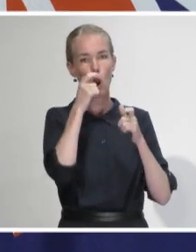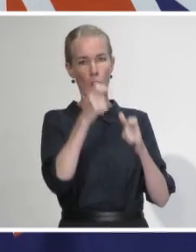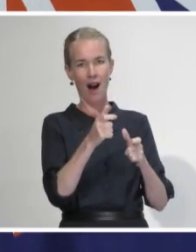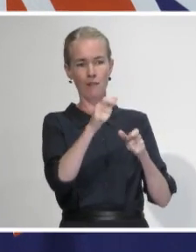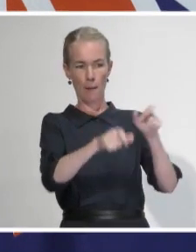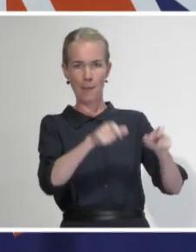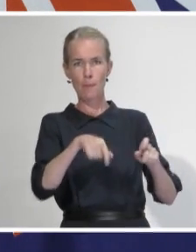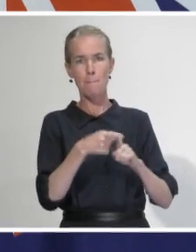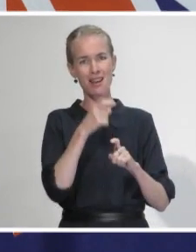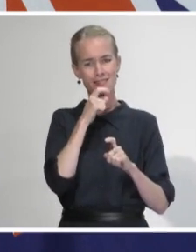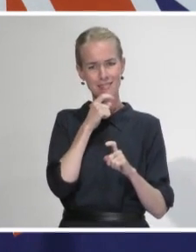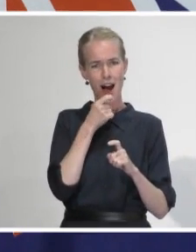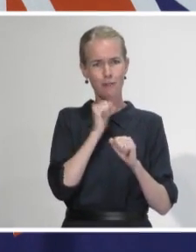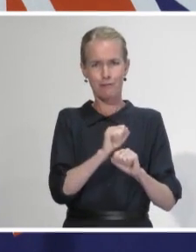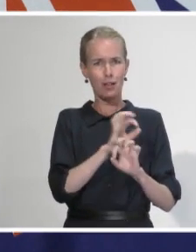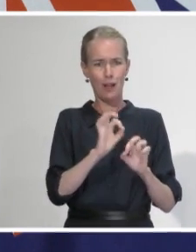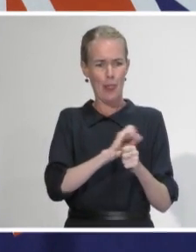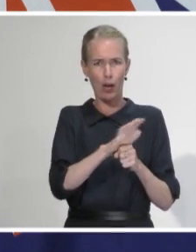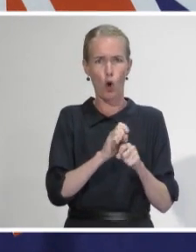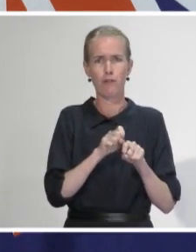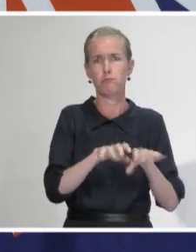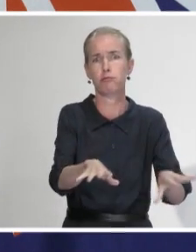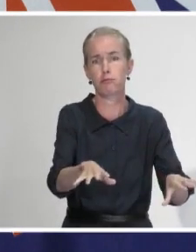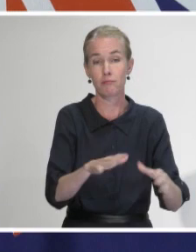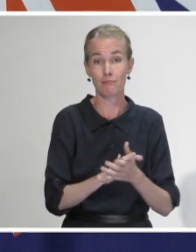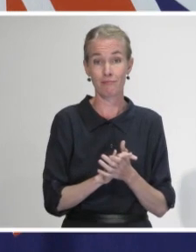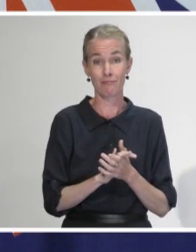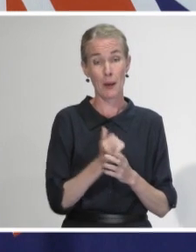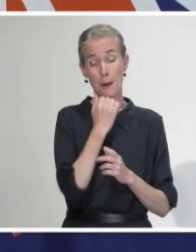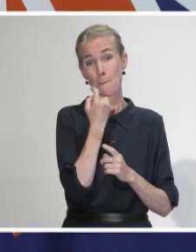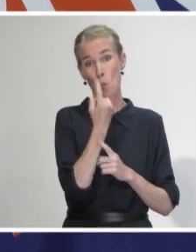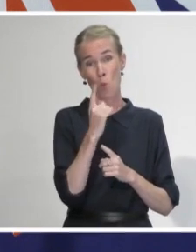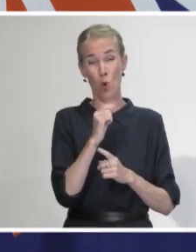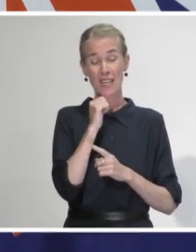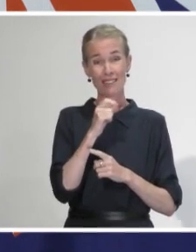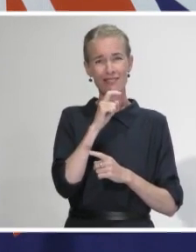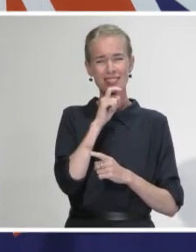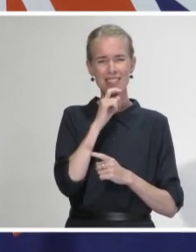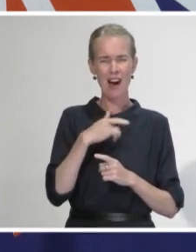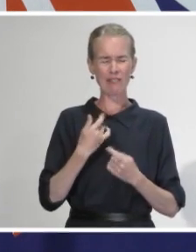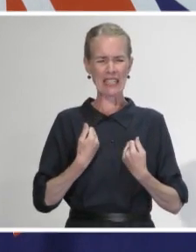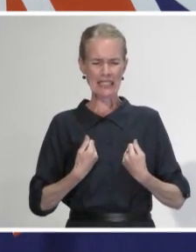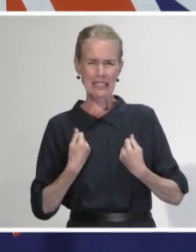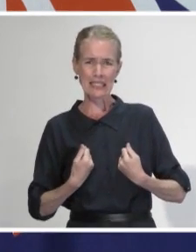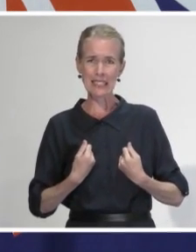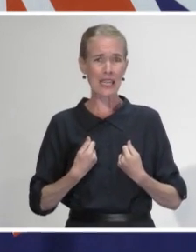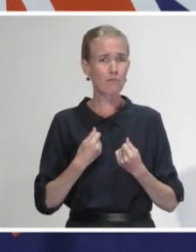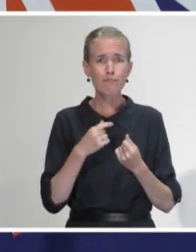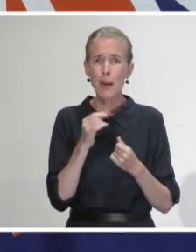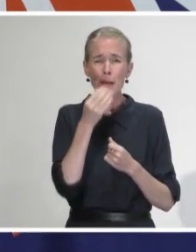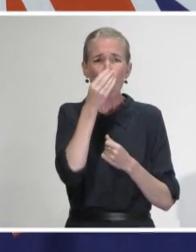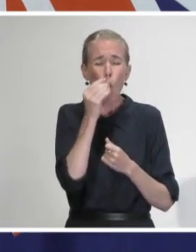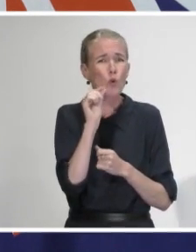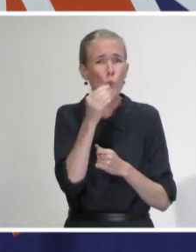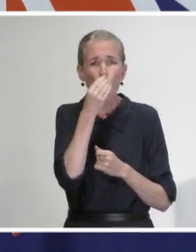And most important here, of course, is that any staff who are unwell, even with any mild symptoms or who have maybe a close